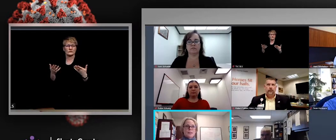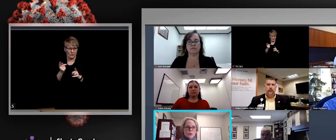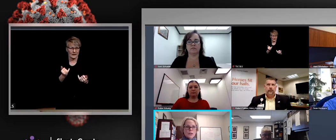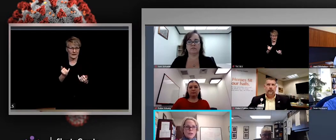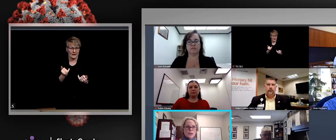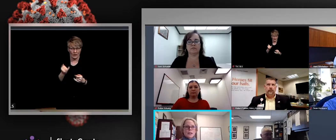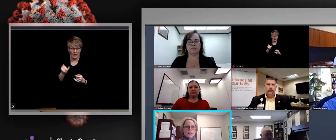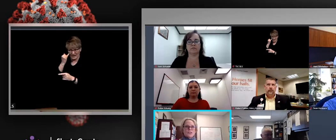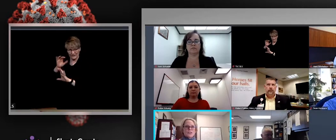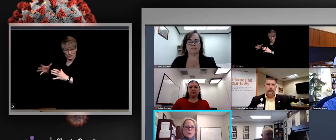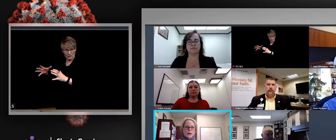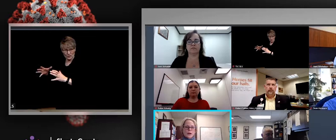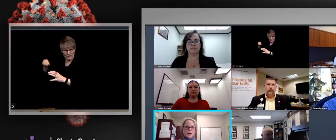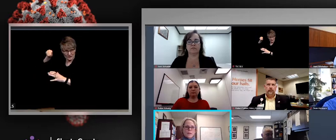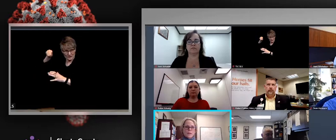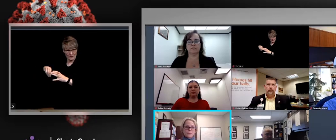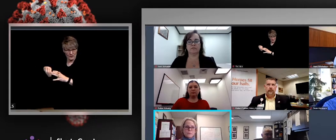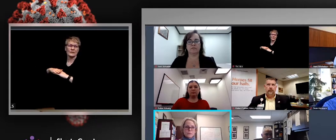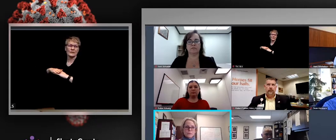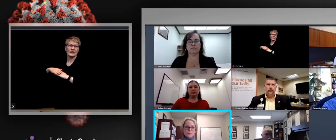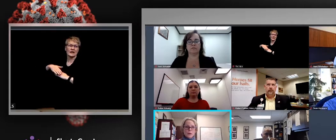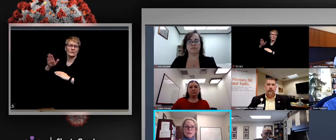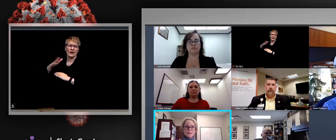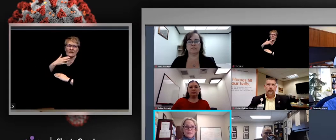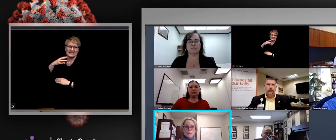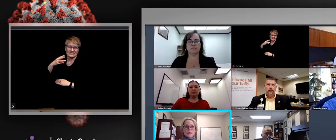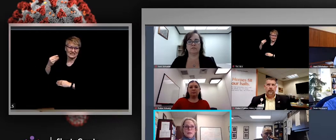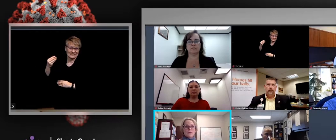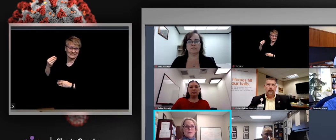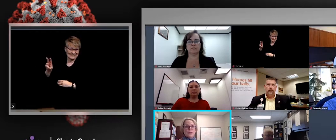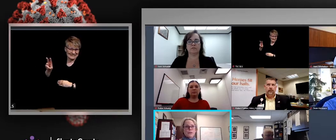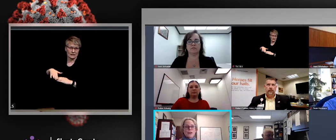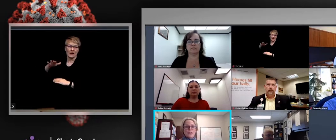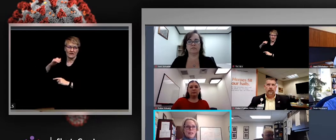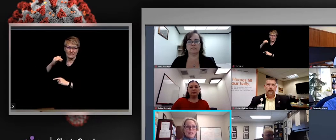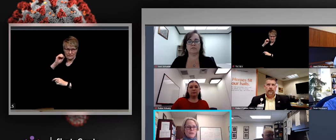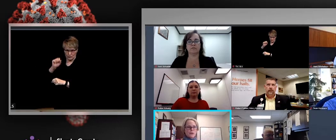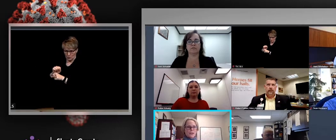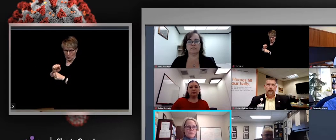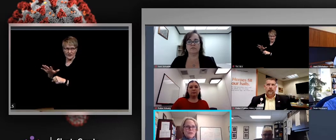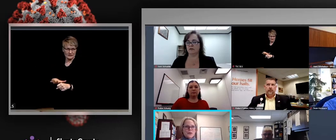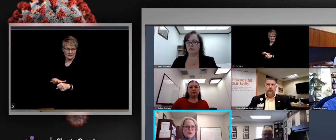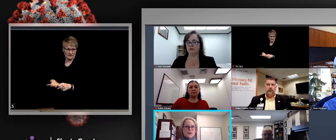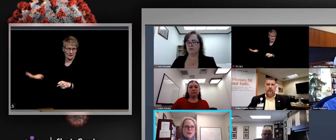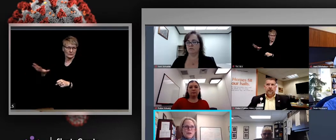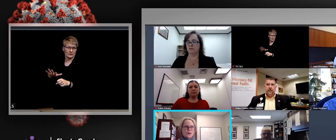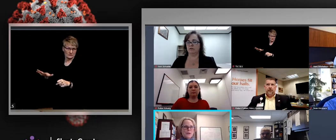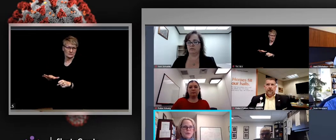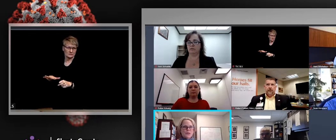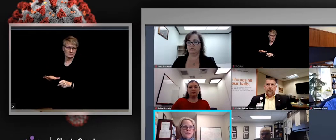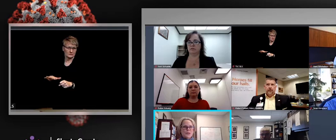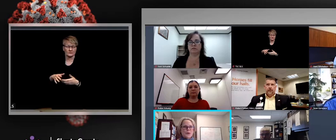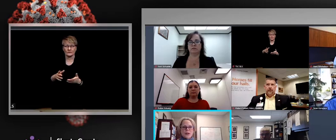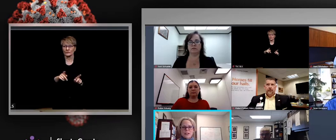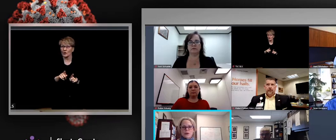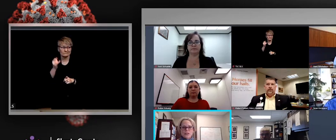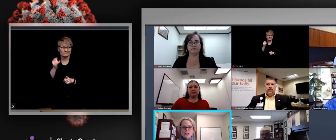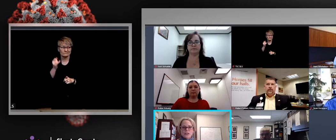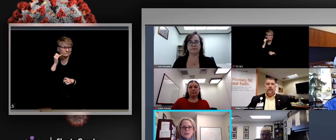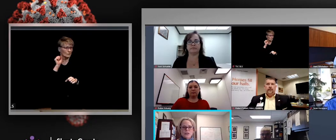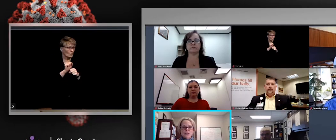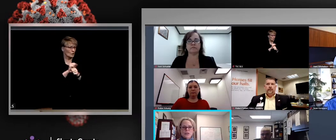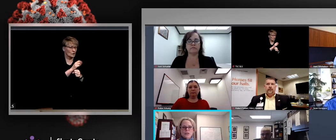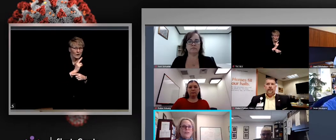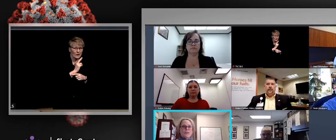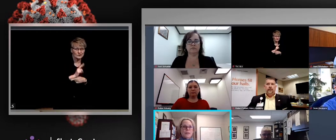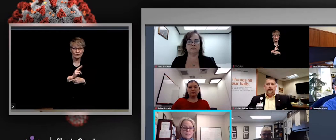people 16 and over. And so please, even if you're in if you work in a restaurant, or you work in a grocery store, and you're